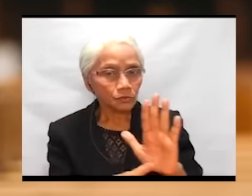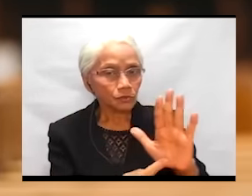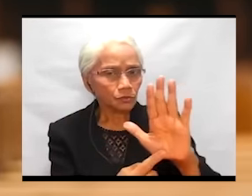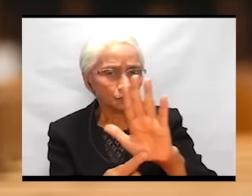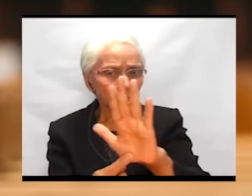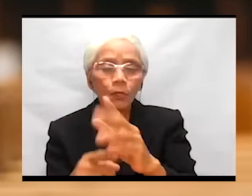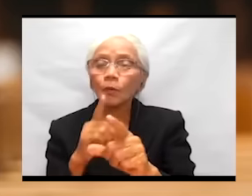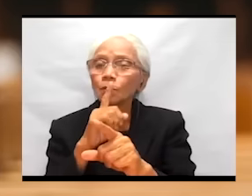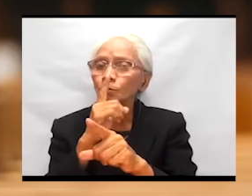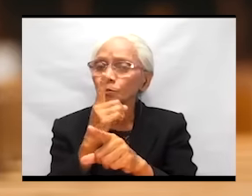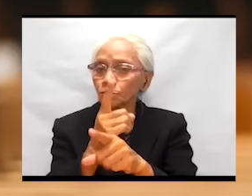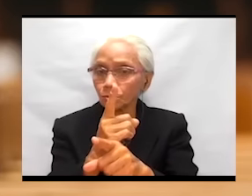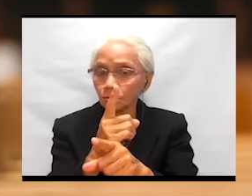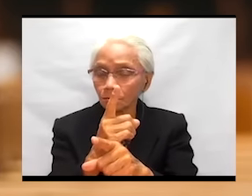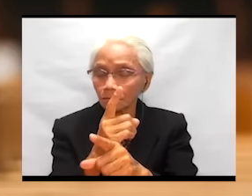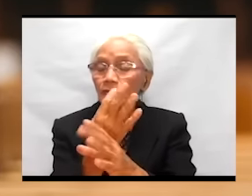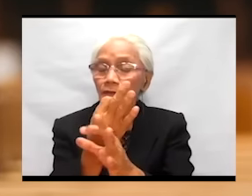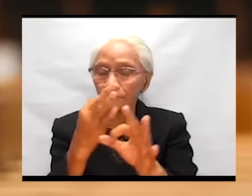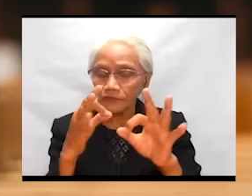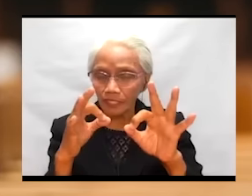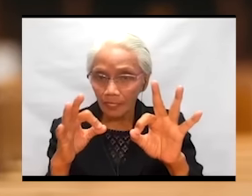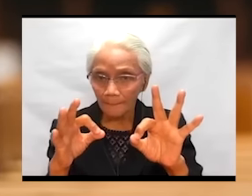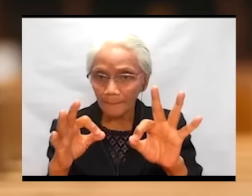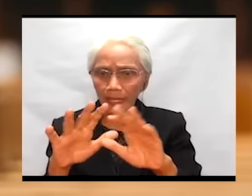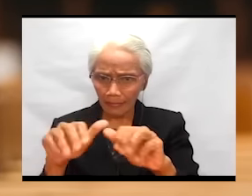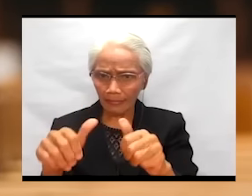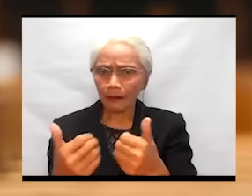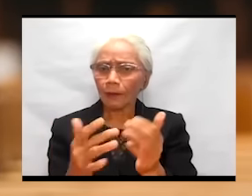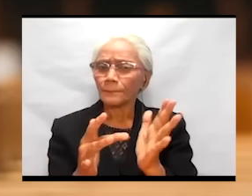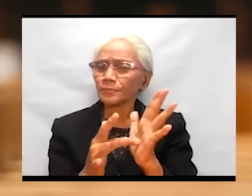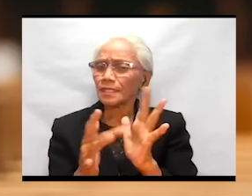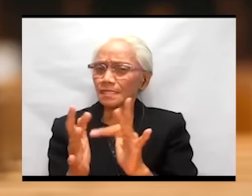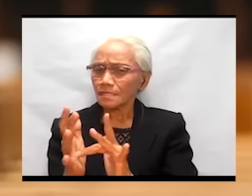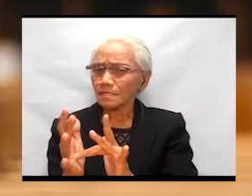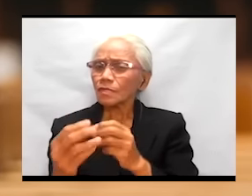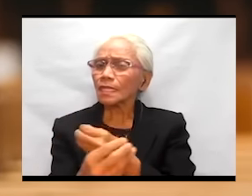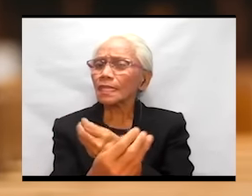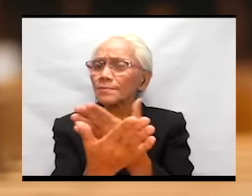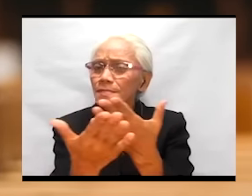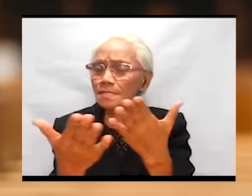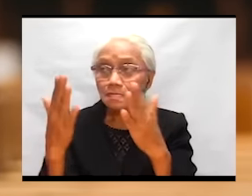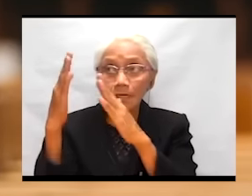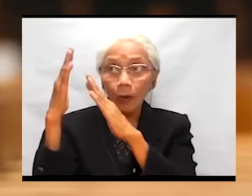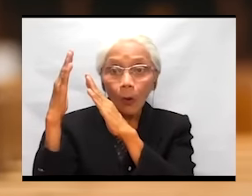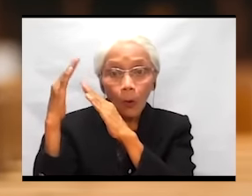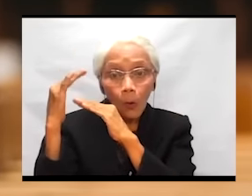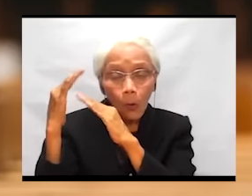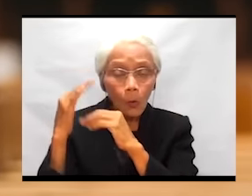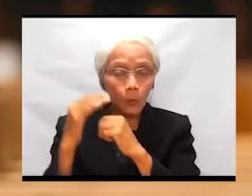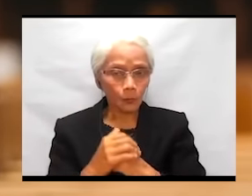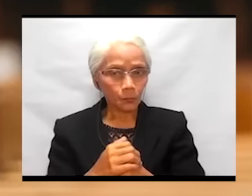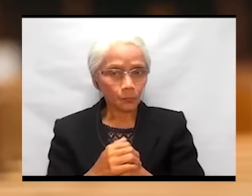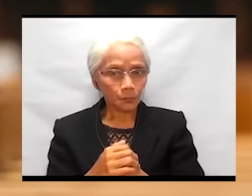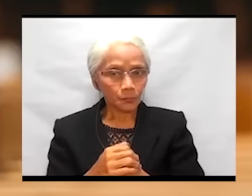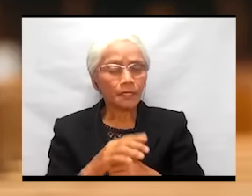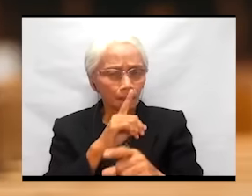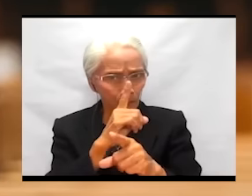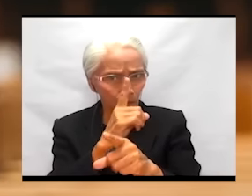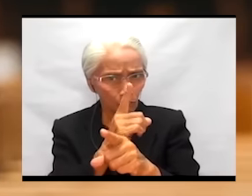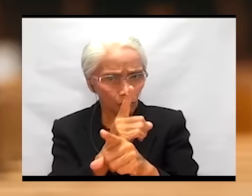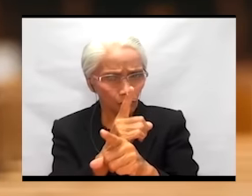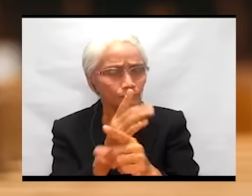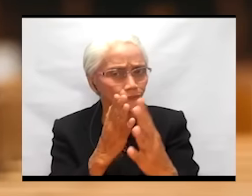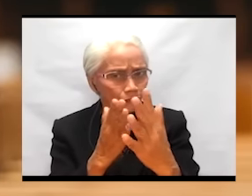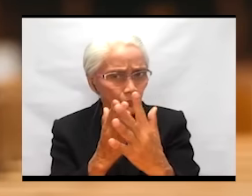true freedom and how Jesus gives us hope, precisely through freedom.